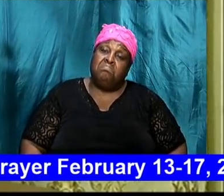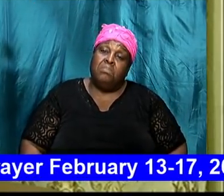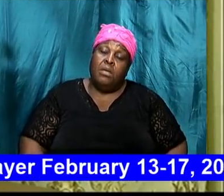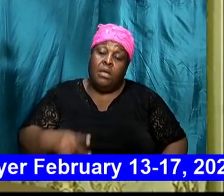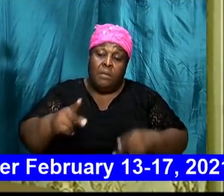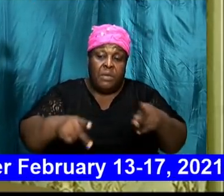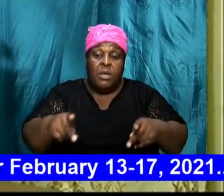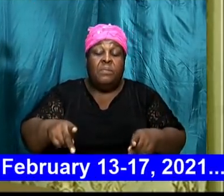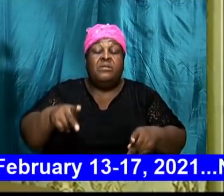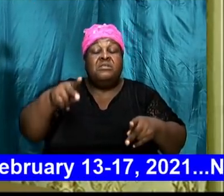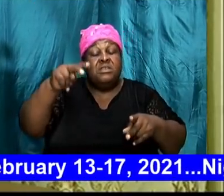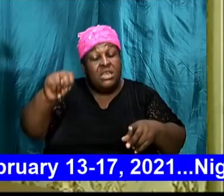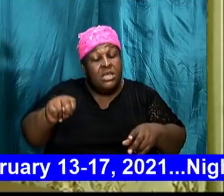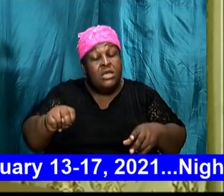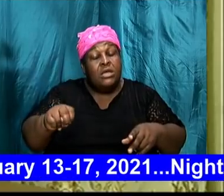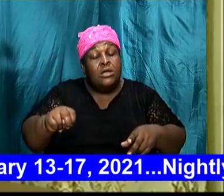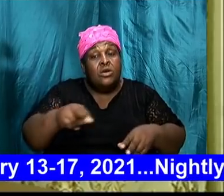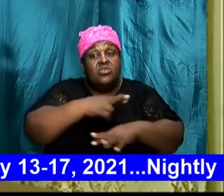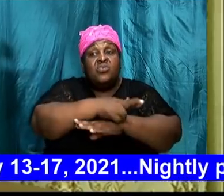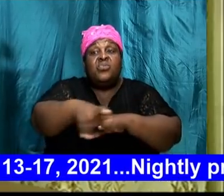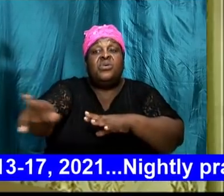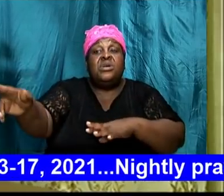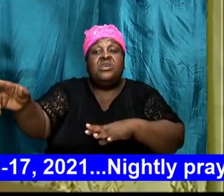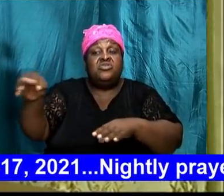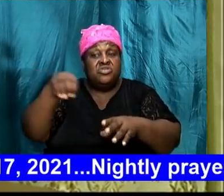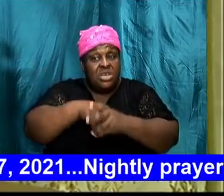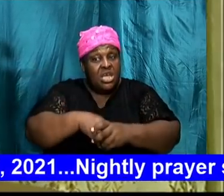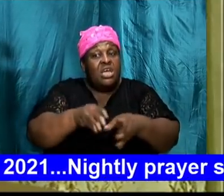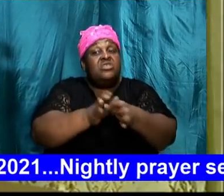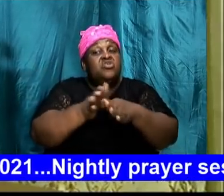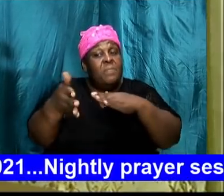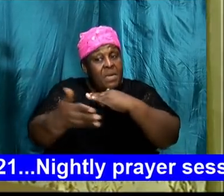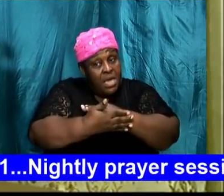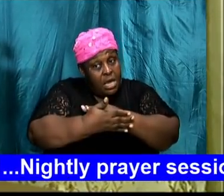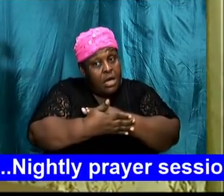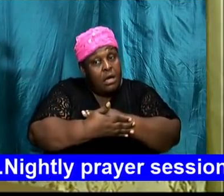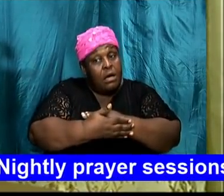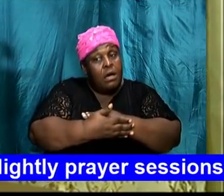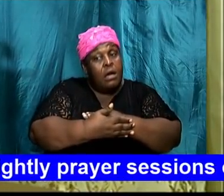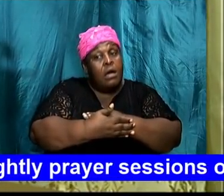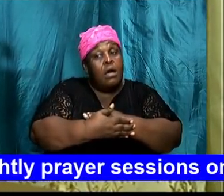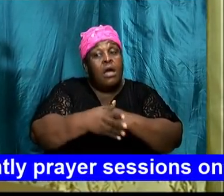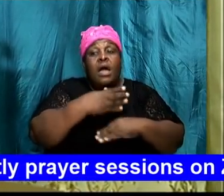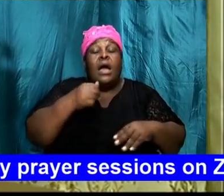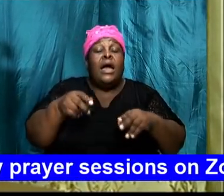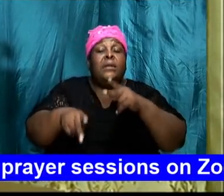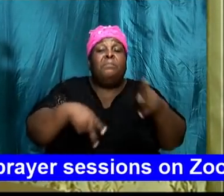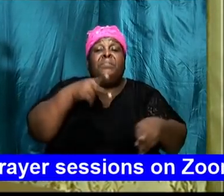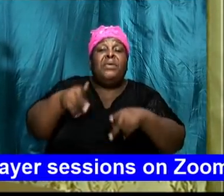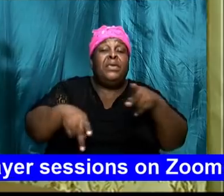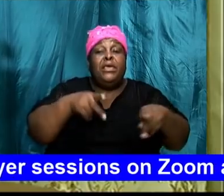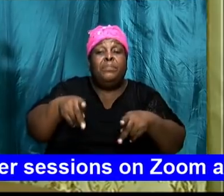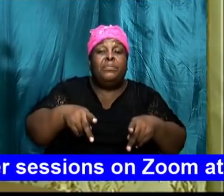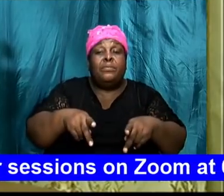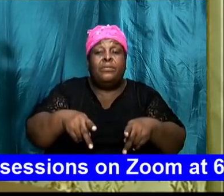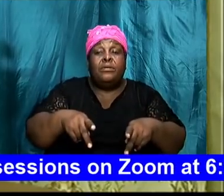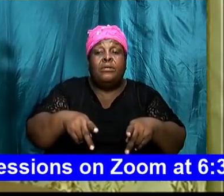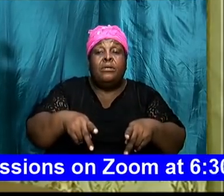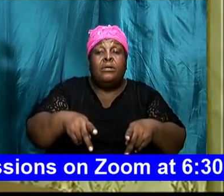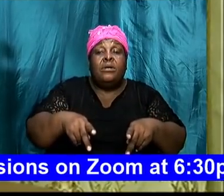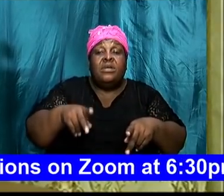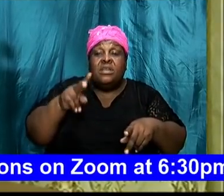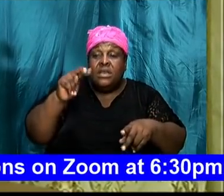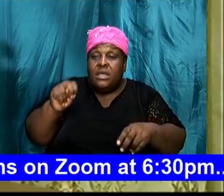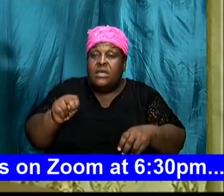so I am going to Canada some of the things that you are facing right now in Canada is as a direct result